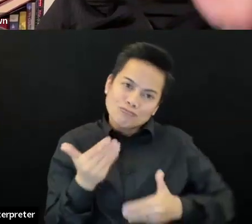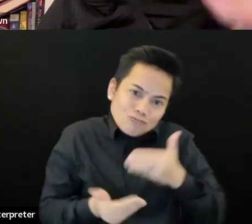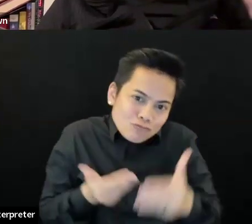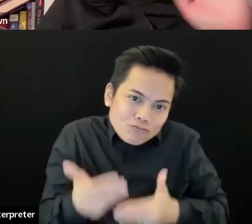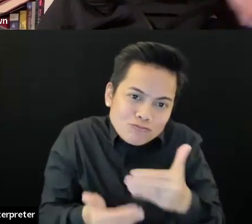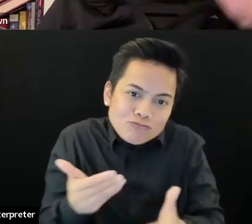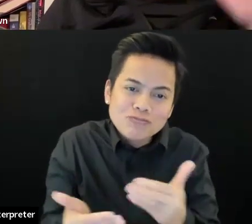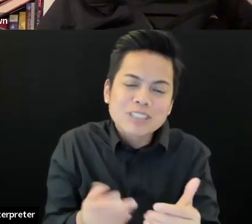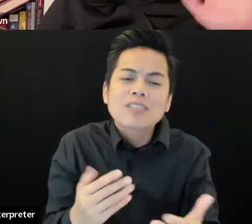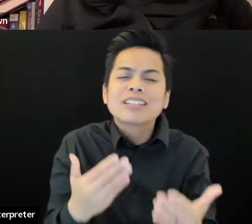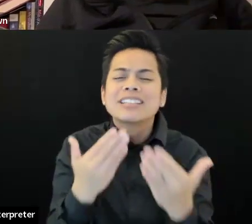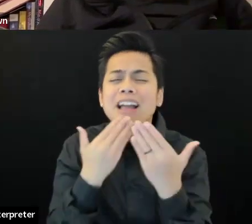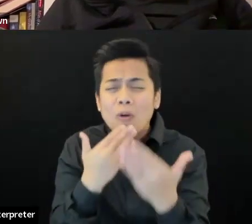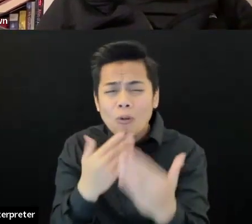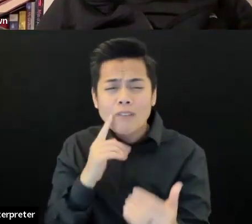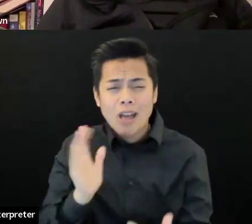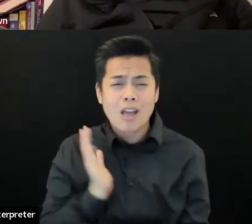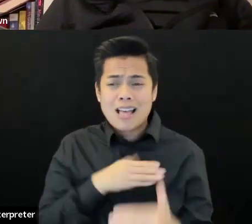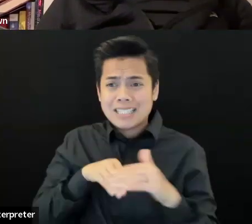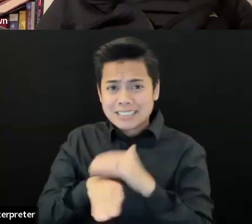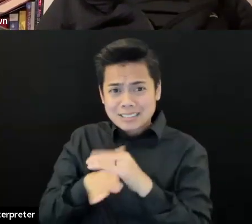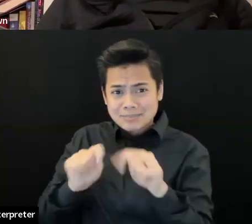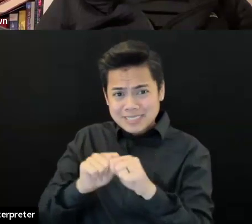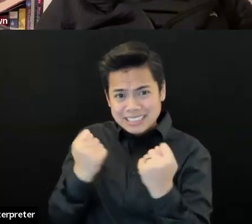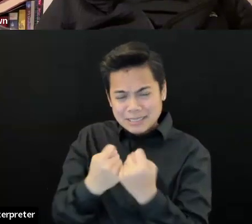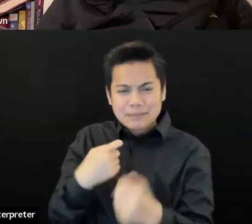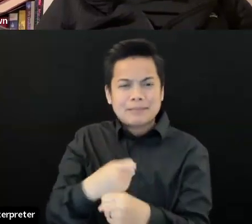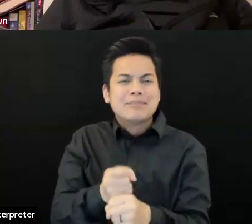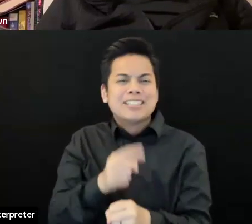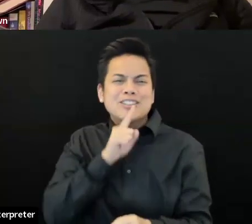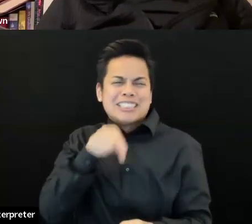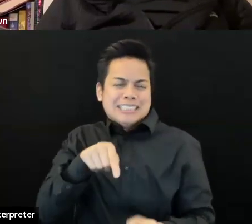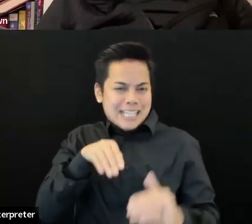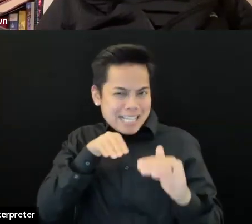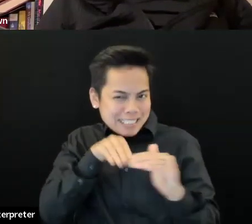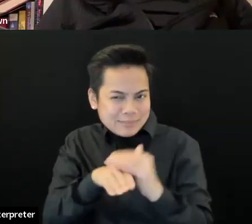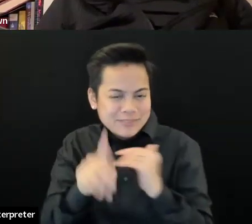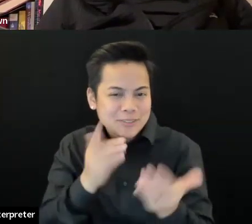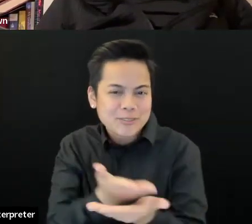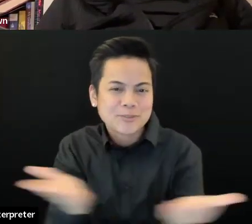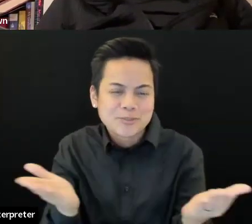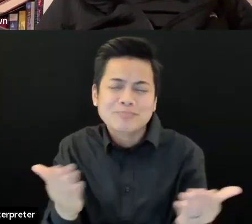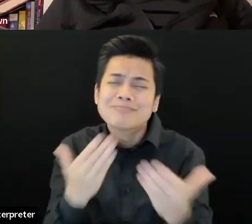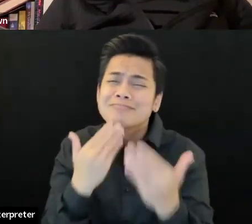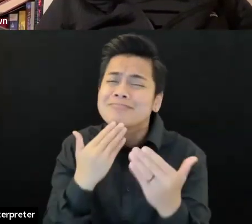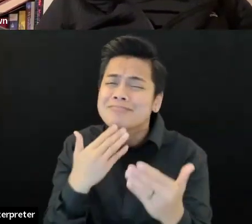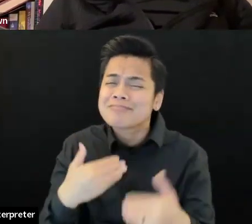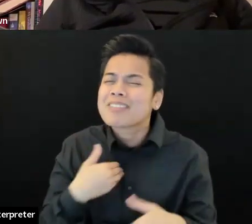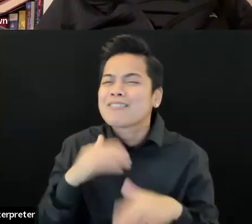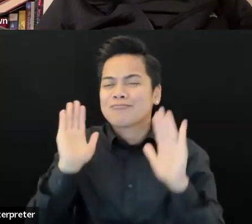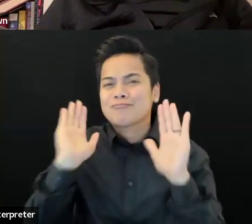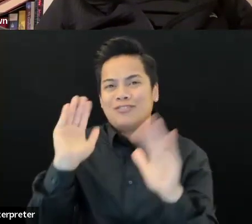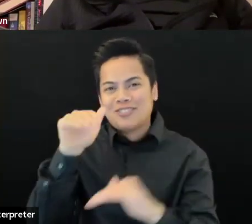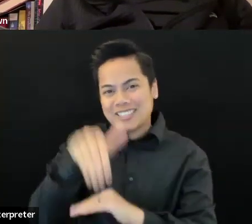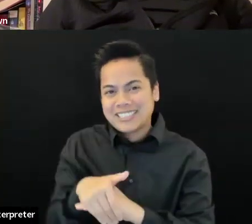Thanks y'all. Thanks. Take care. Have a good night.-bye. Bye-bye.